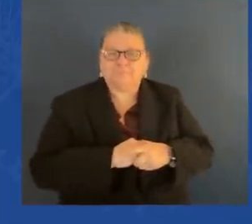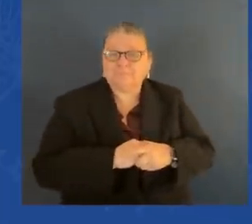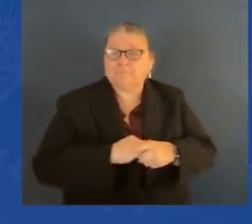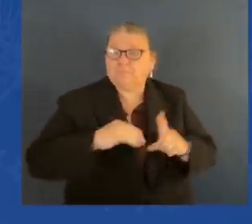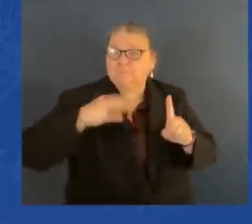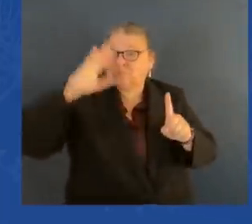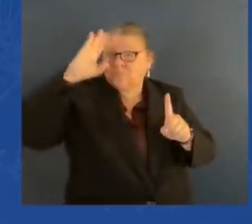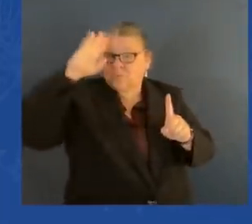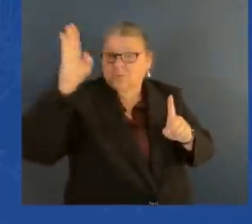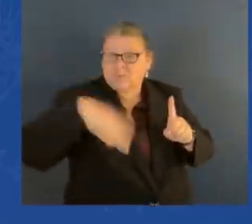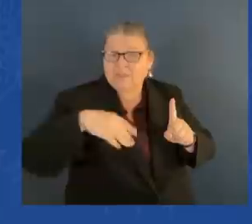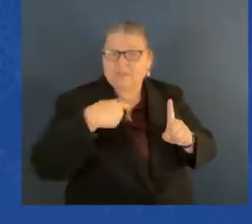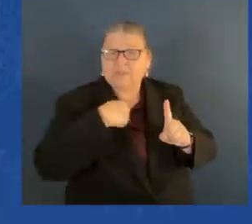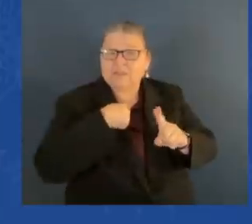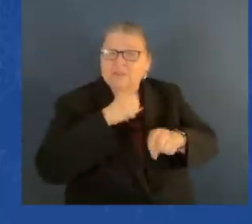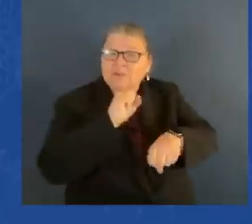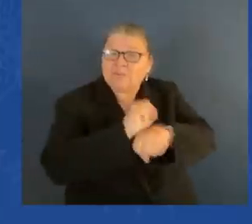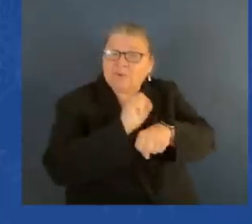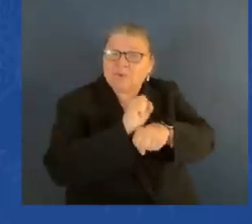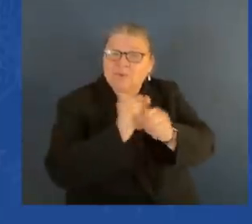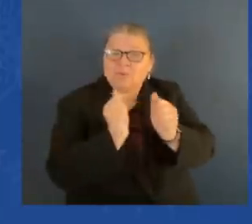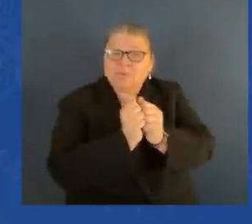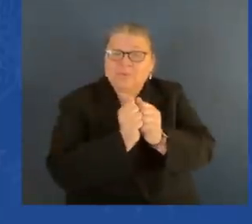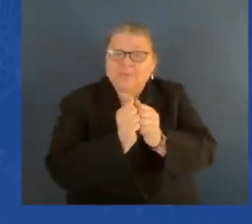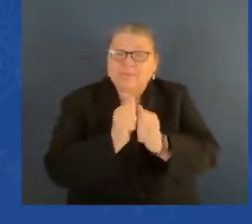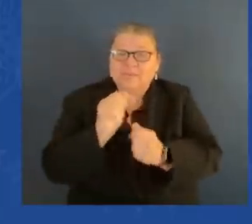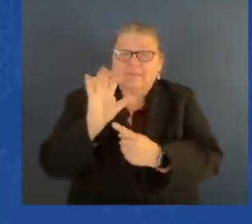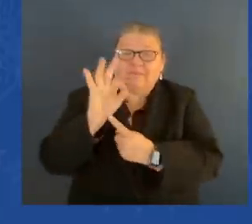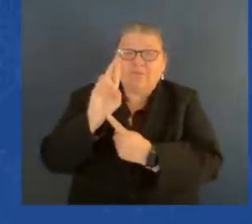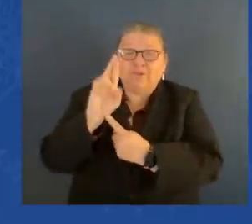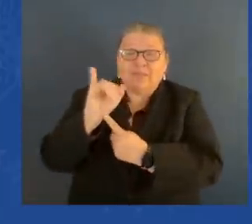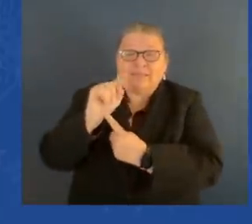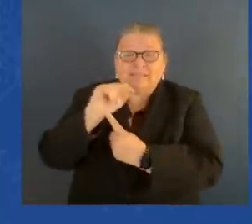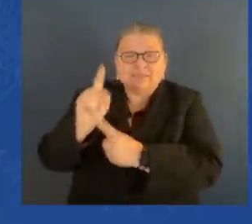He became a good and close friend.